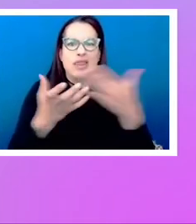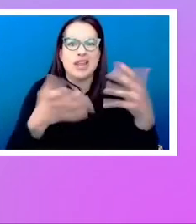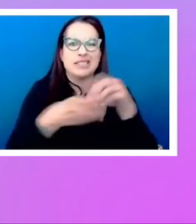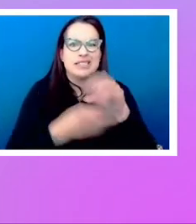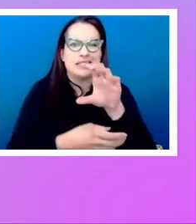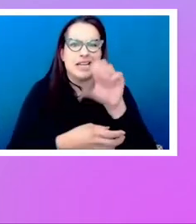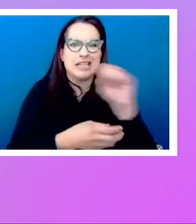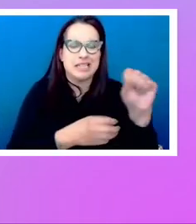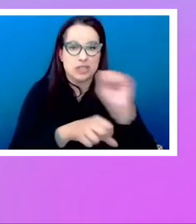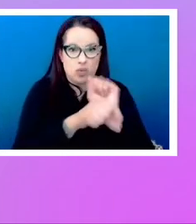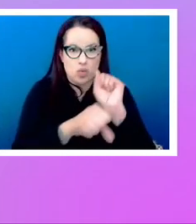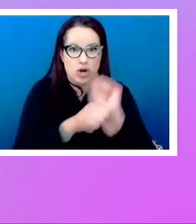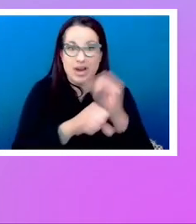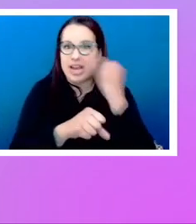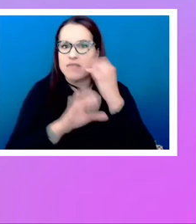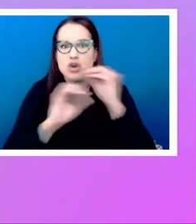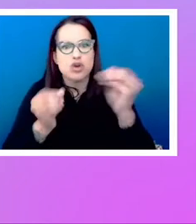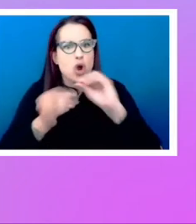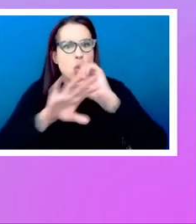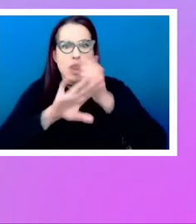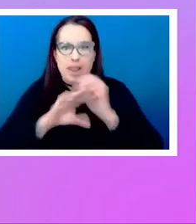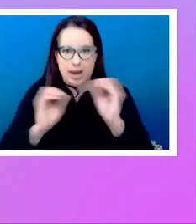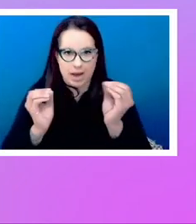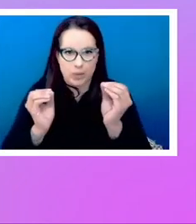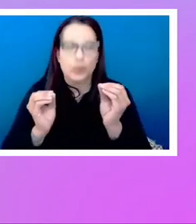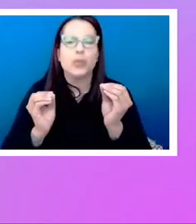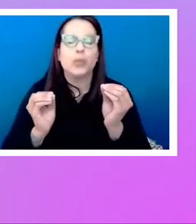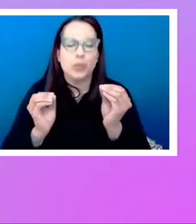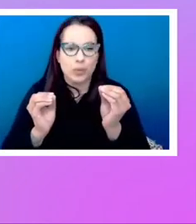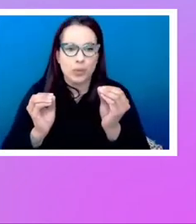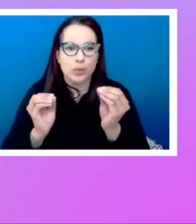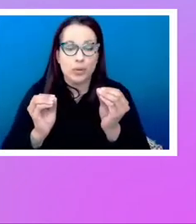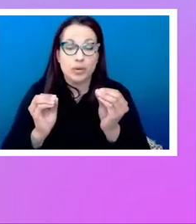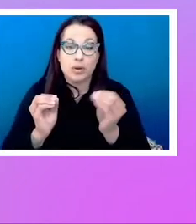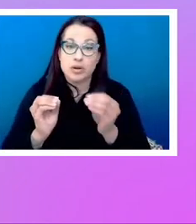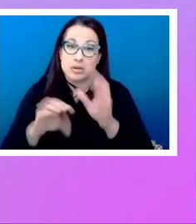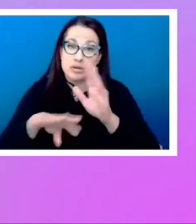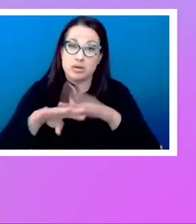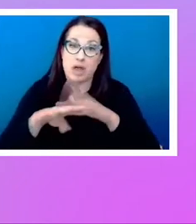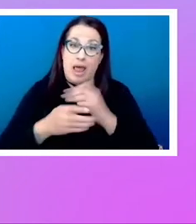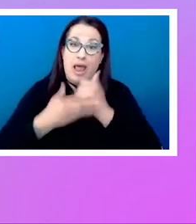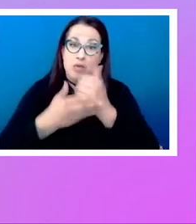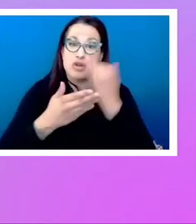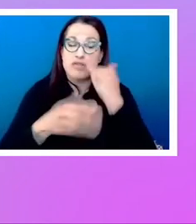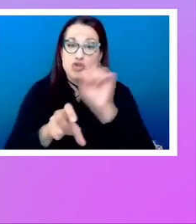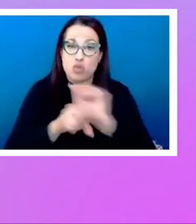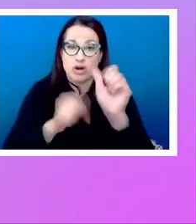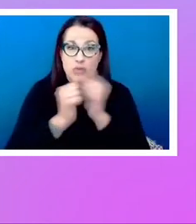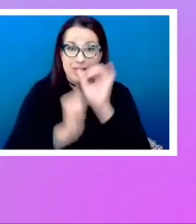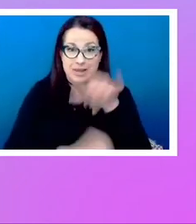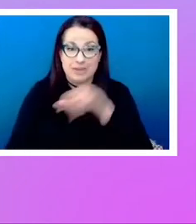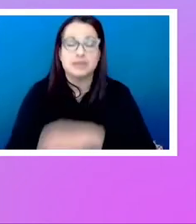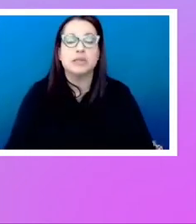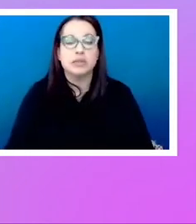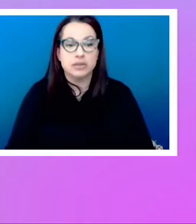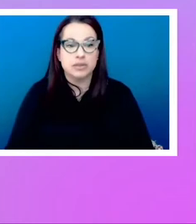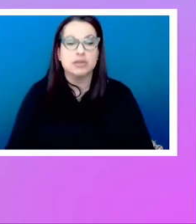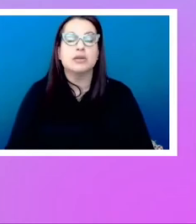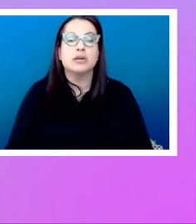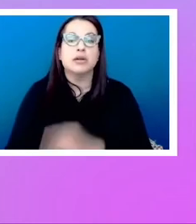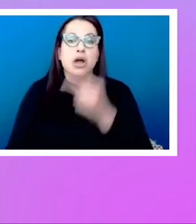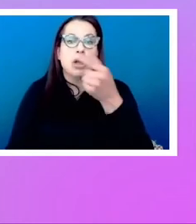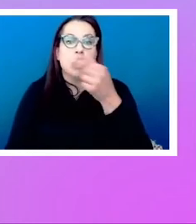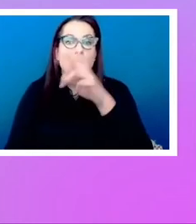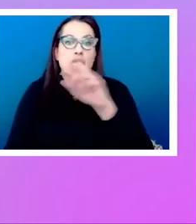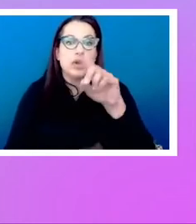when we don't have any layout, it will really help you if you work with it. The thing about grid and